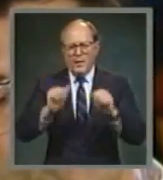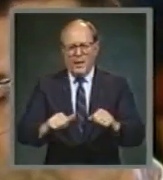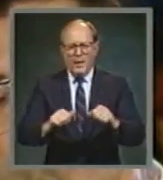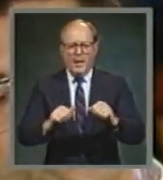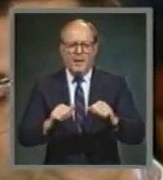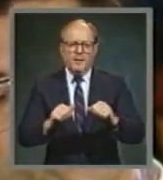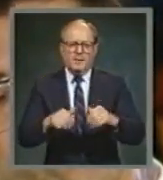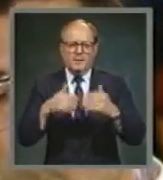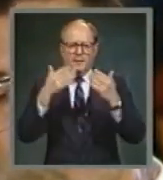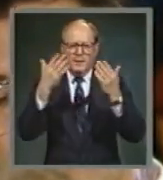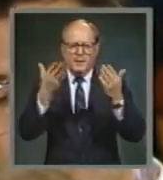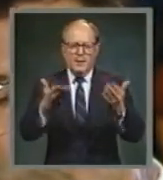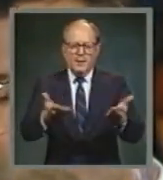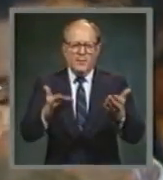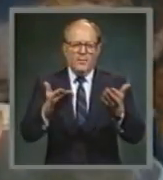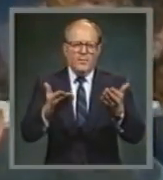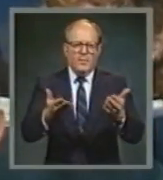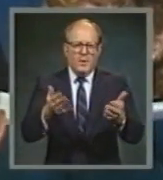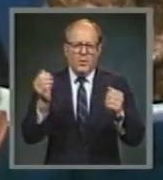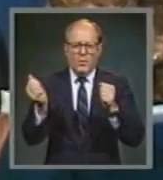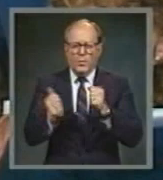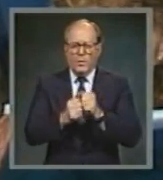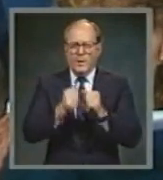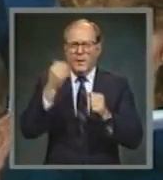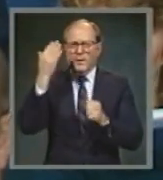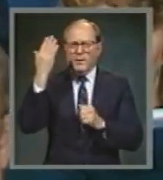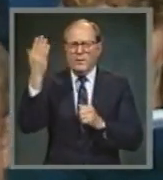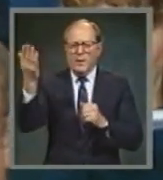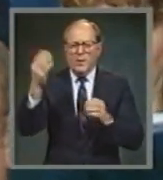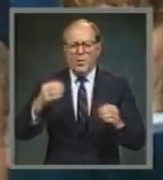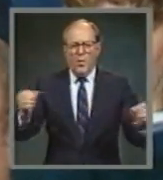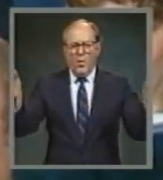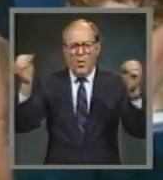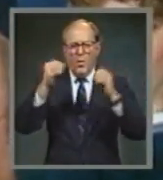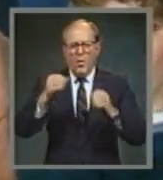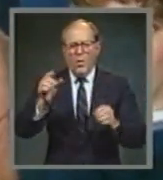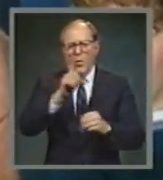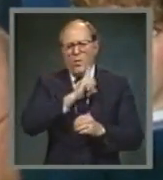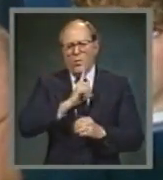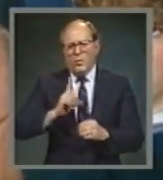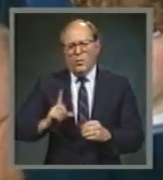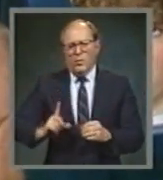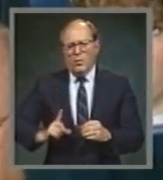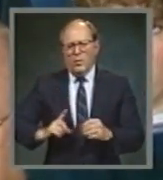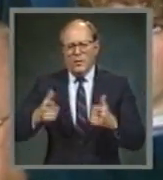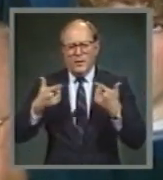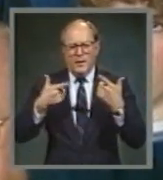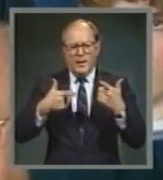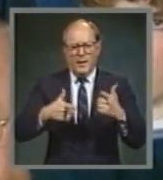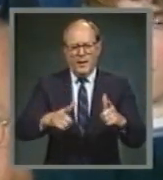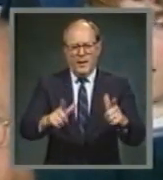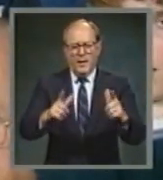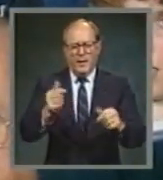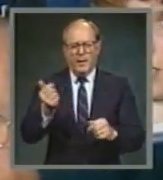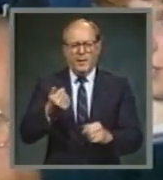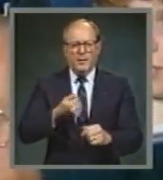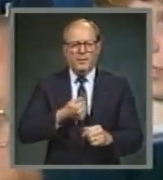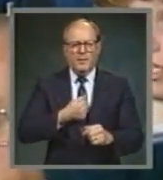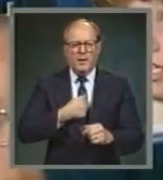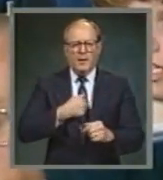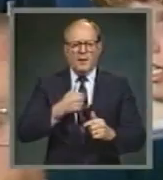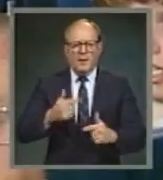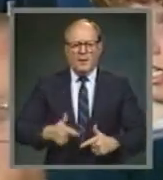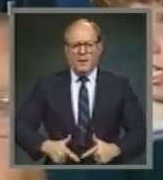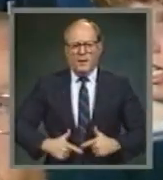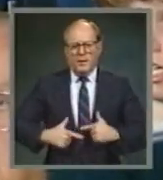still With Thee O Master Let